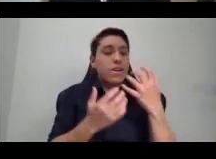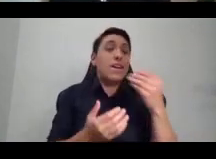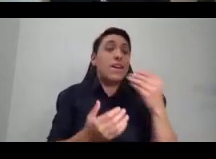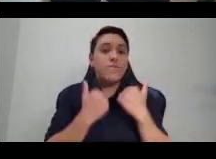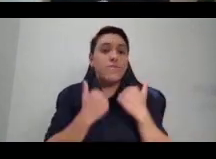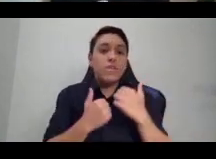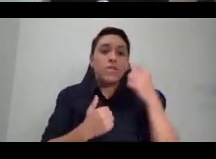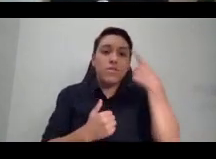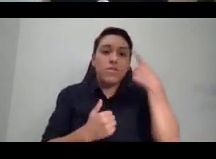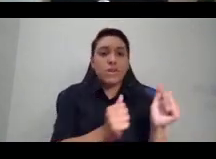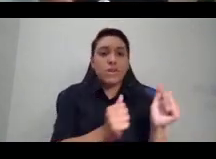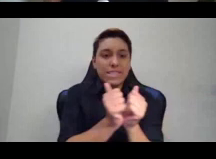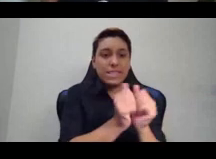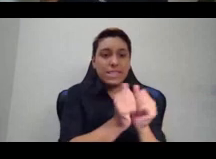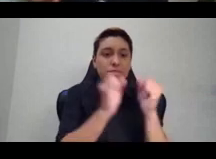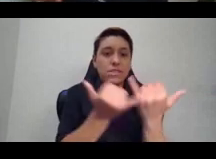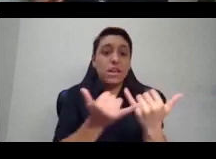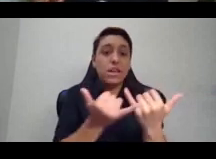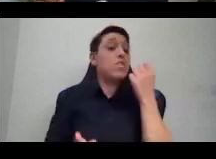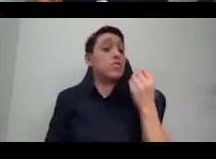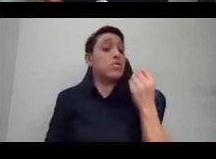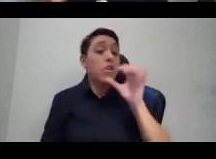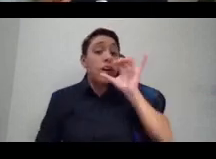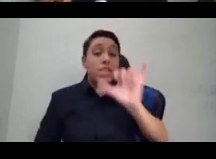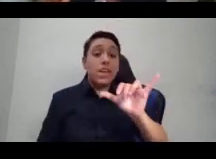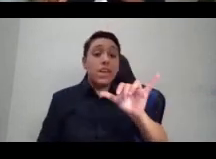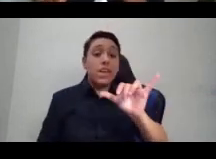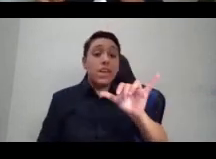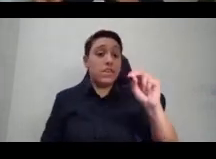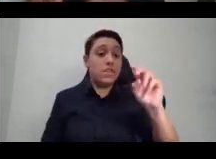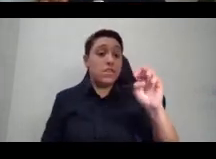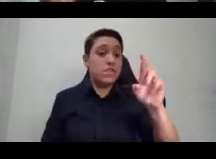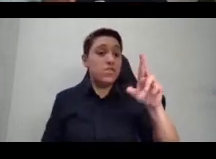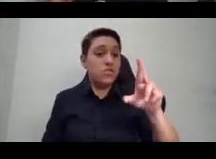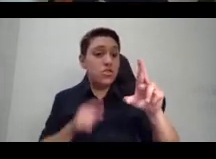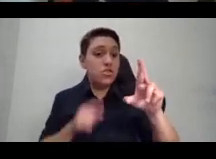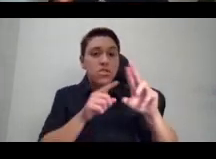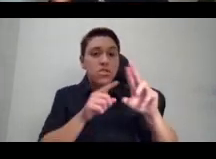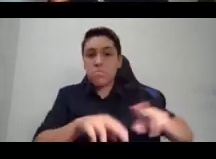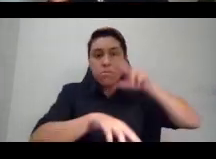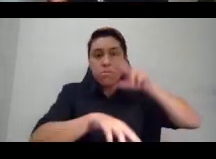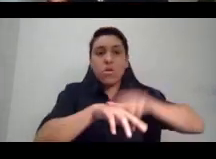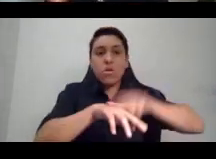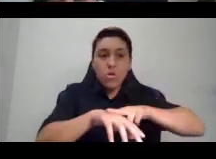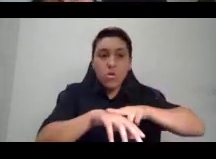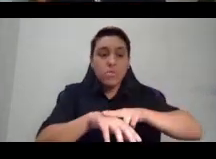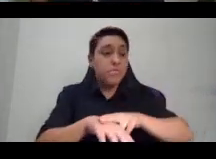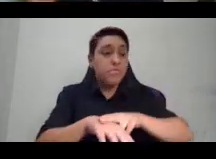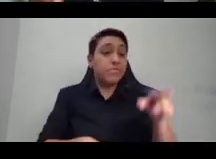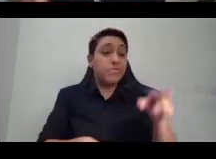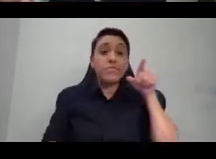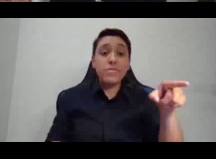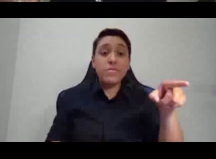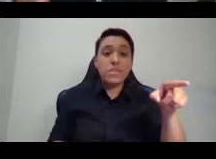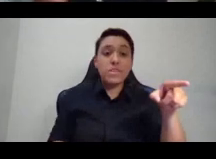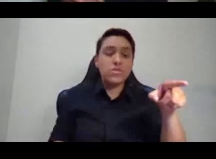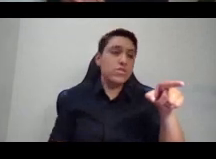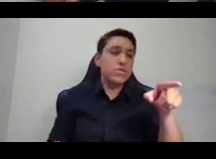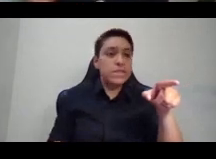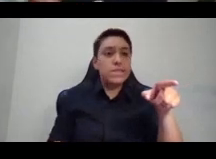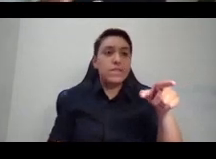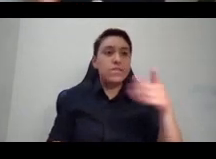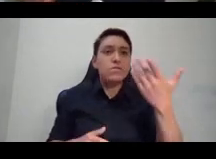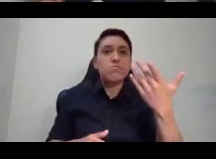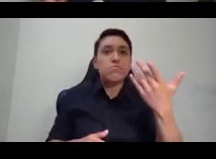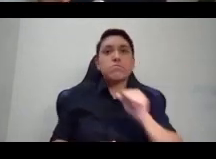right? And so these gender norms that Sojourner Truth was, was supposedly stepping outside of